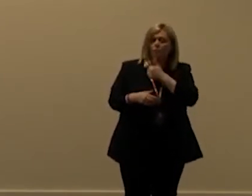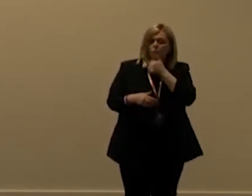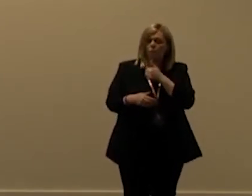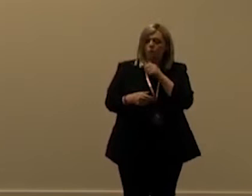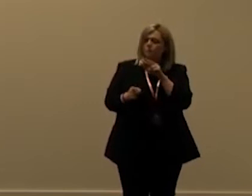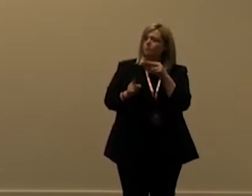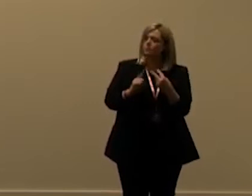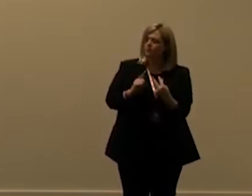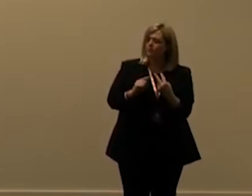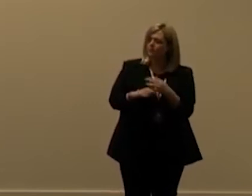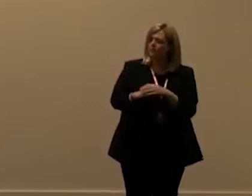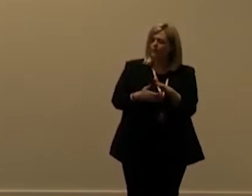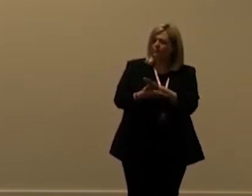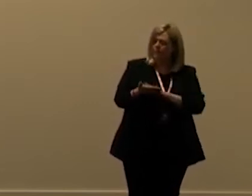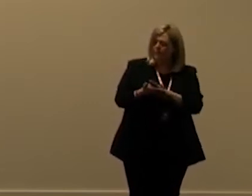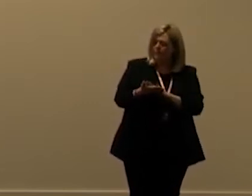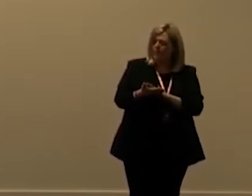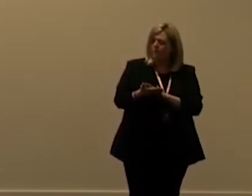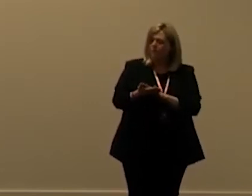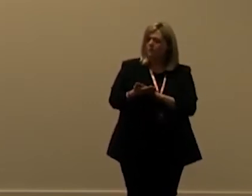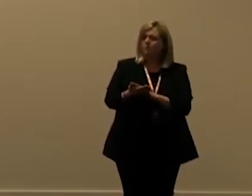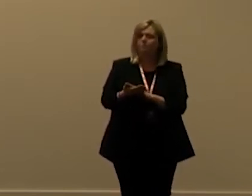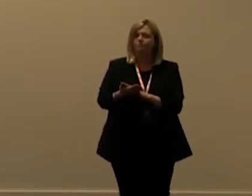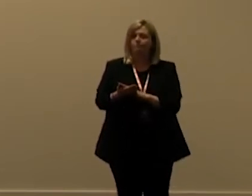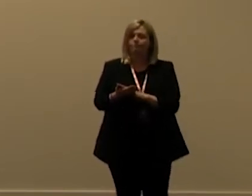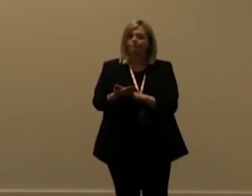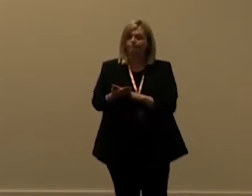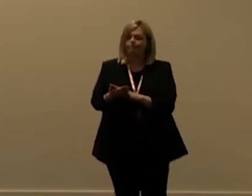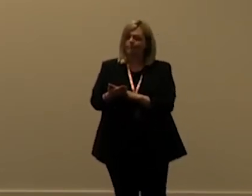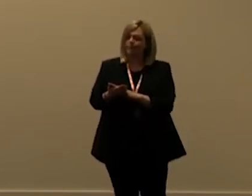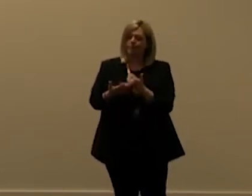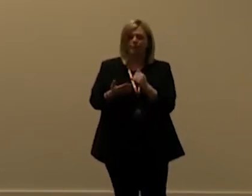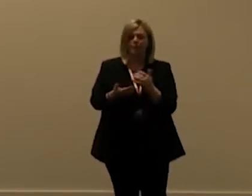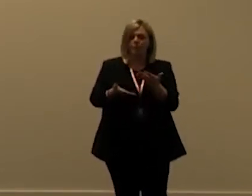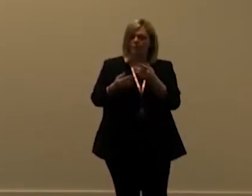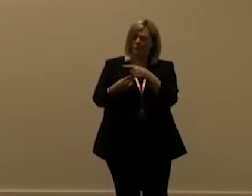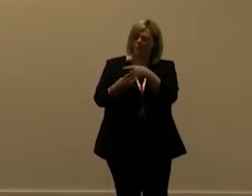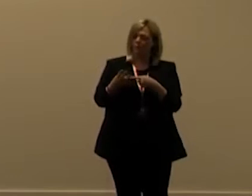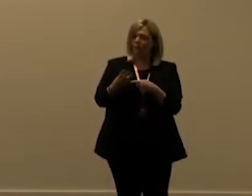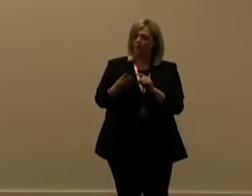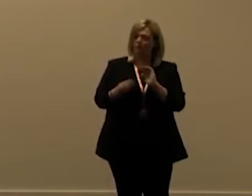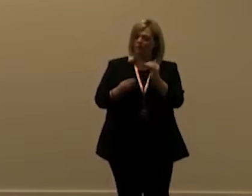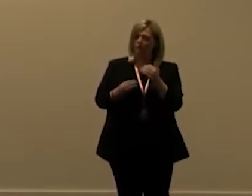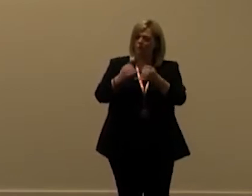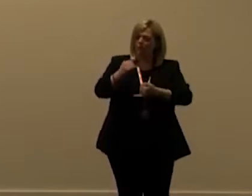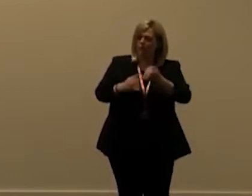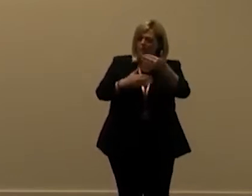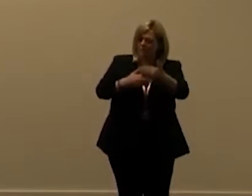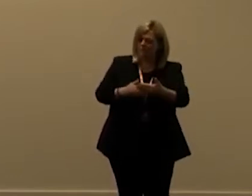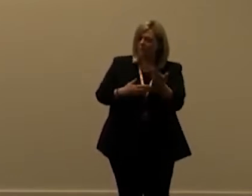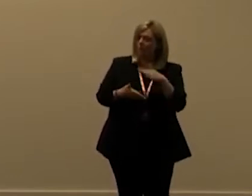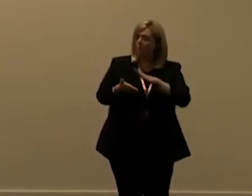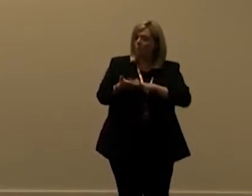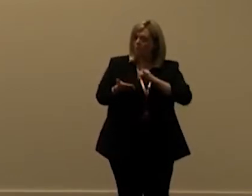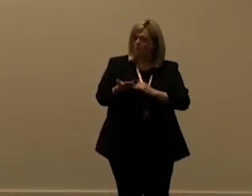perspective uh meaning that if you're typically you are assigned like three front ends i think um from microsoft